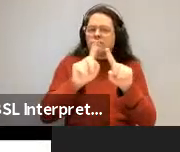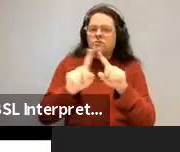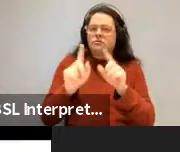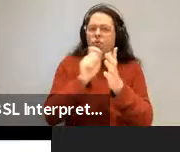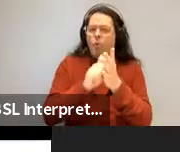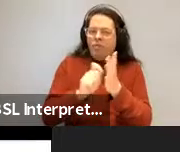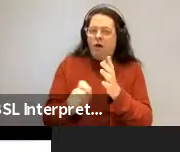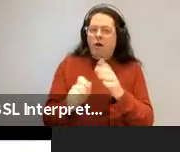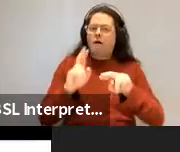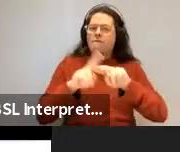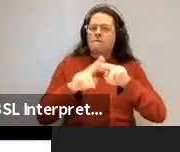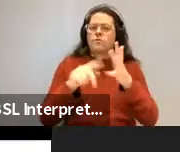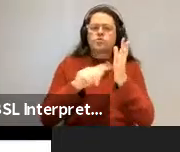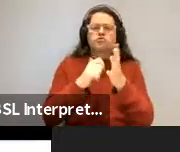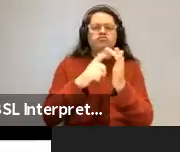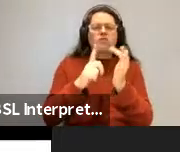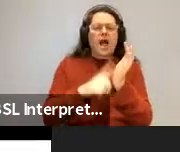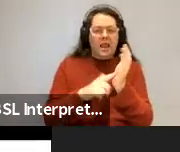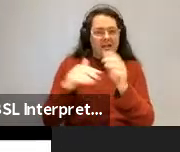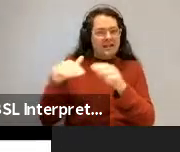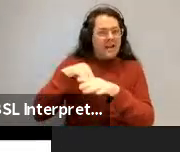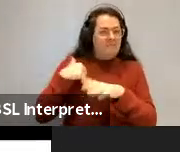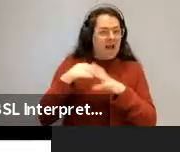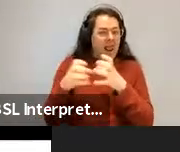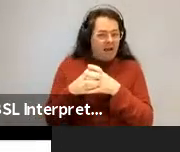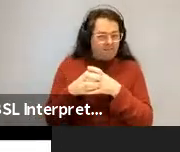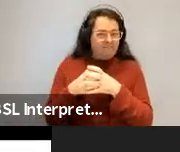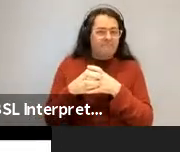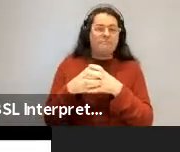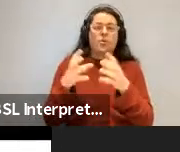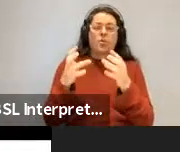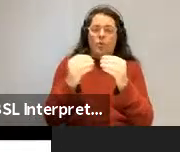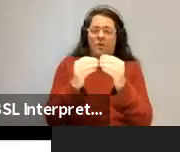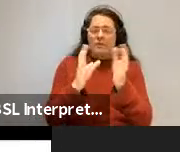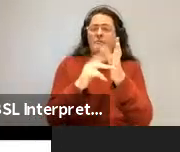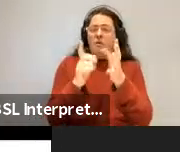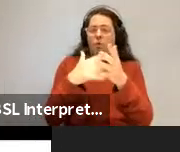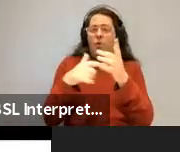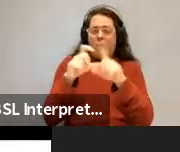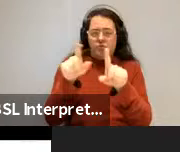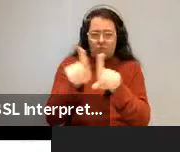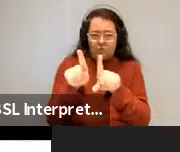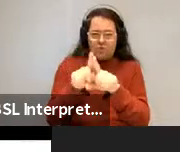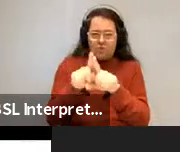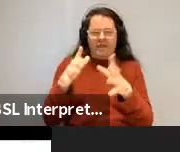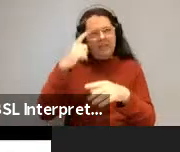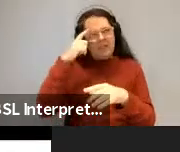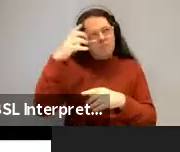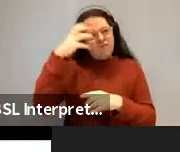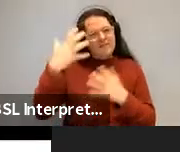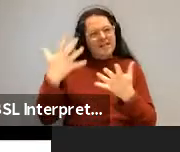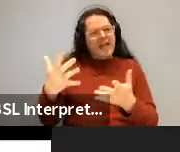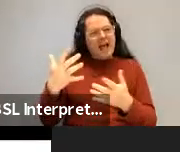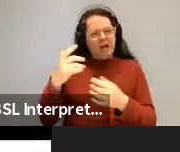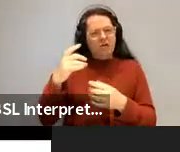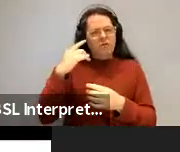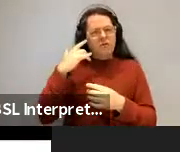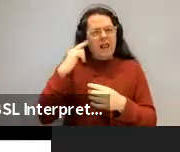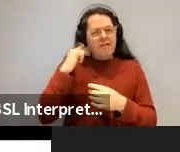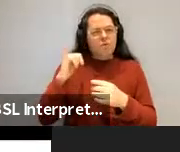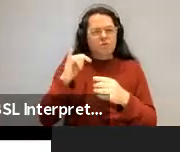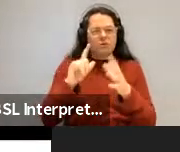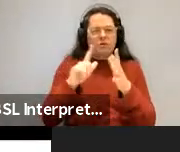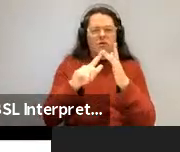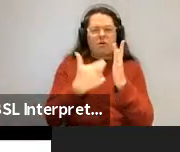who was a student also in my lab with, also with Kyle Mollwald, also a student now we're faculty, they're professors down in California, also in Irvine with